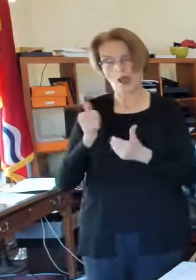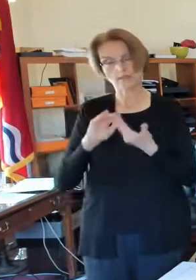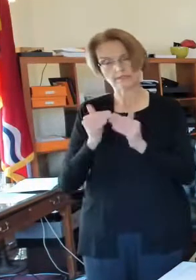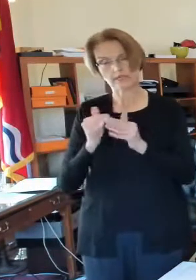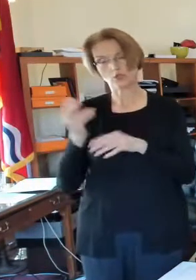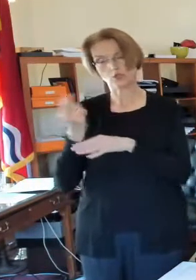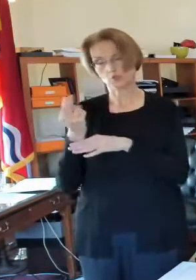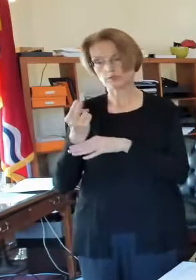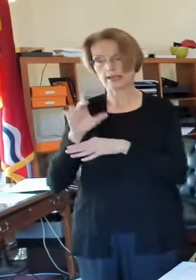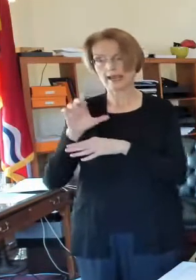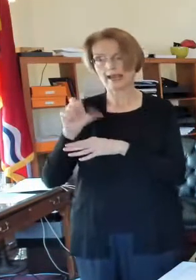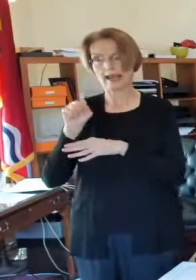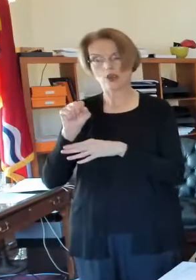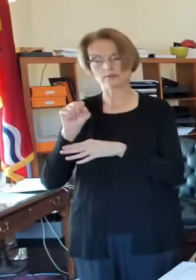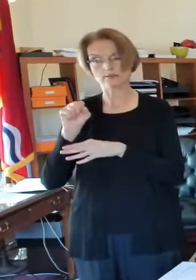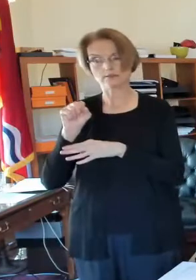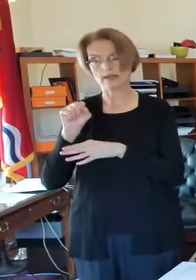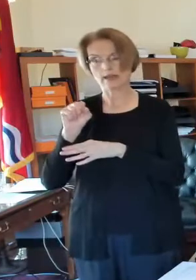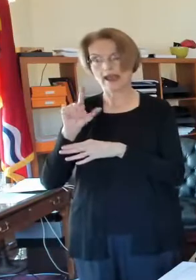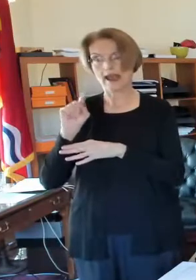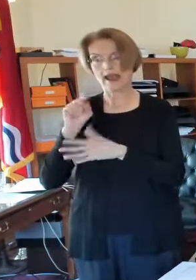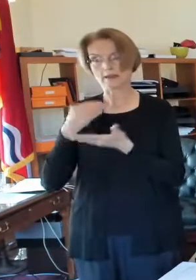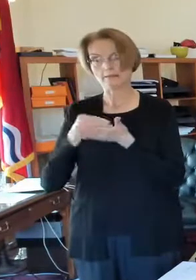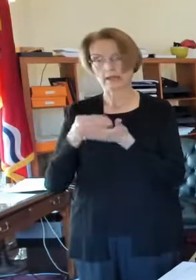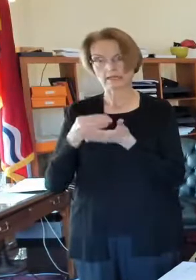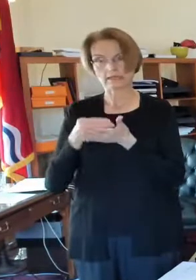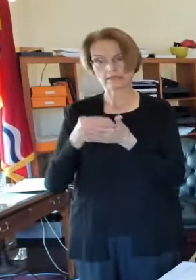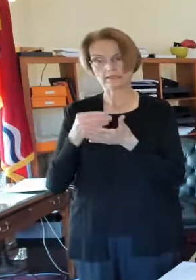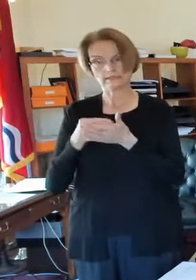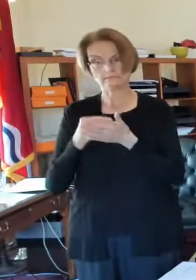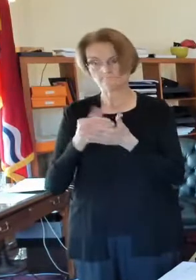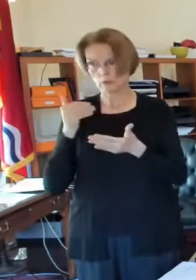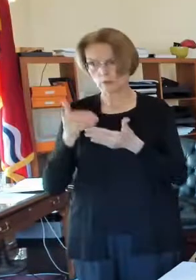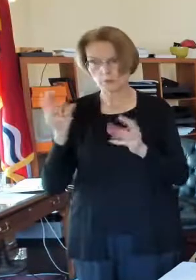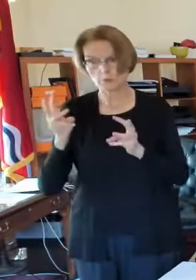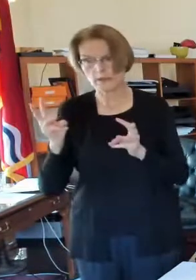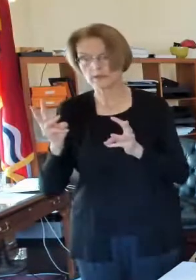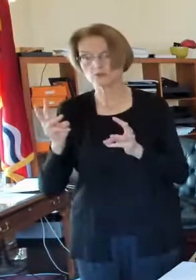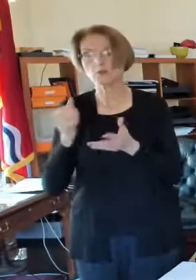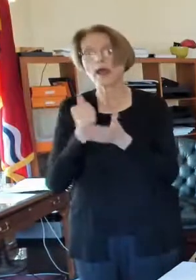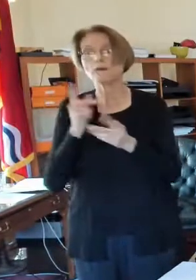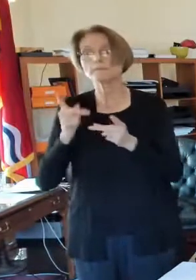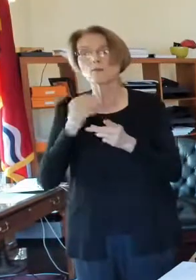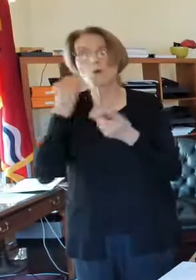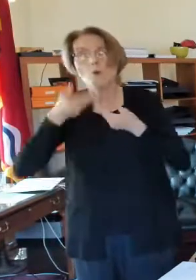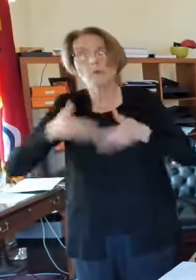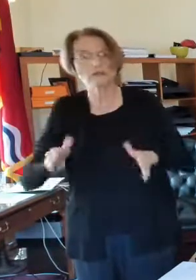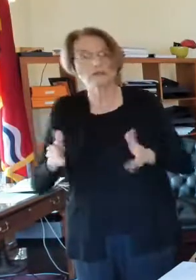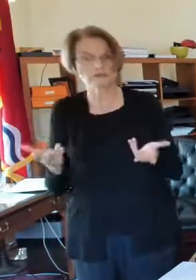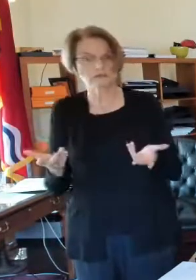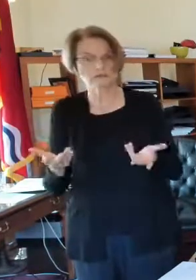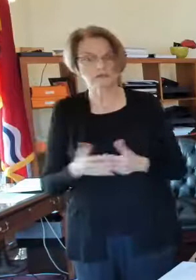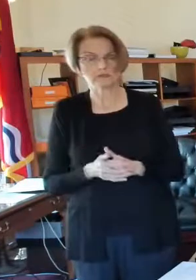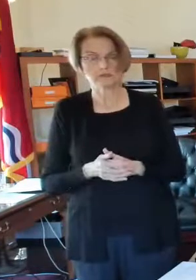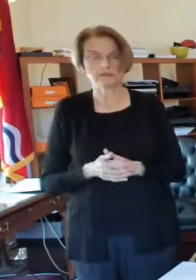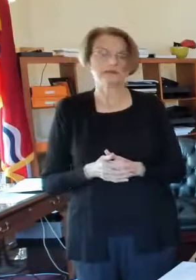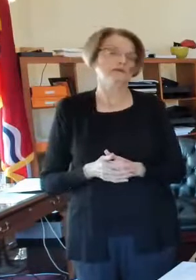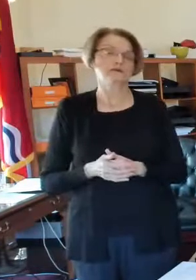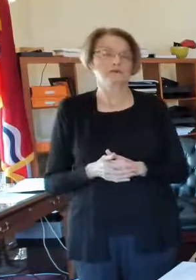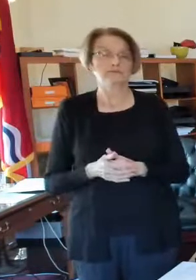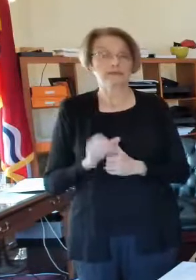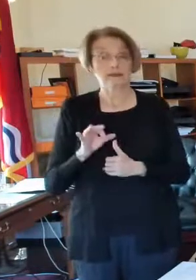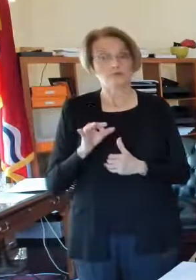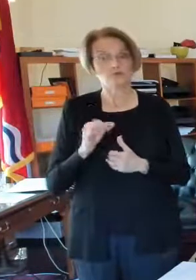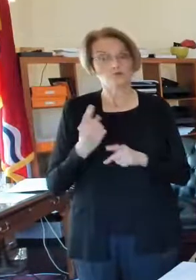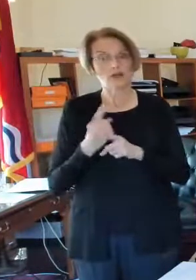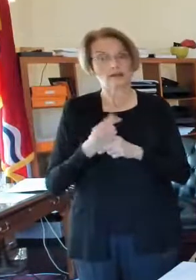ready for winter to house members of the unhoused community? Christina, we have, and if you're a regular